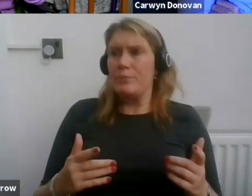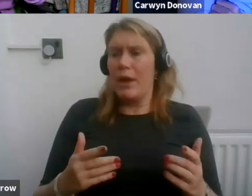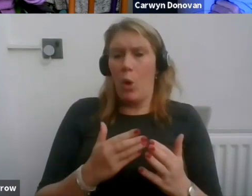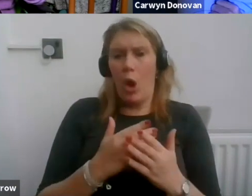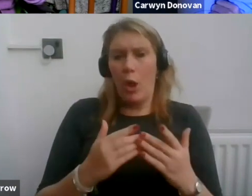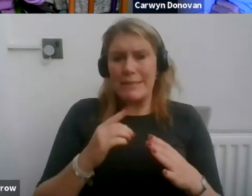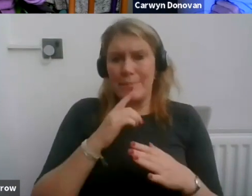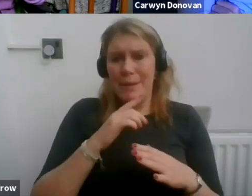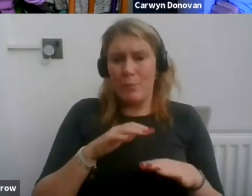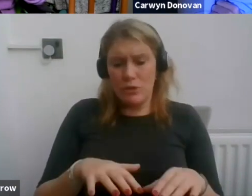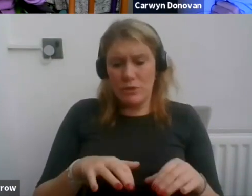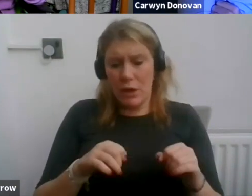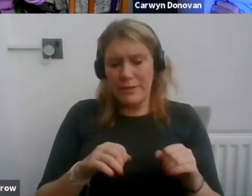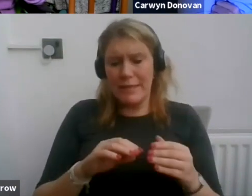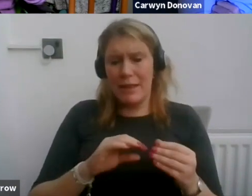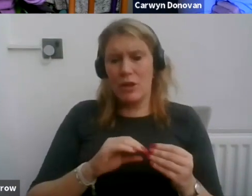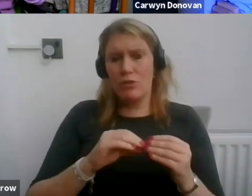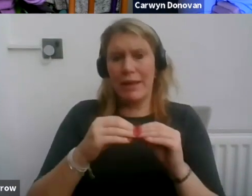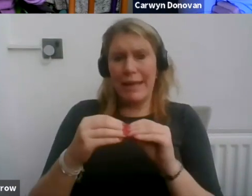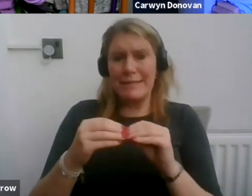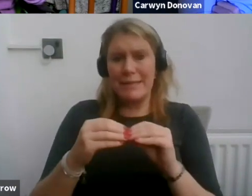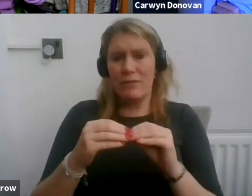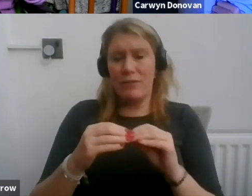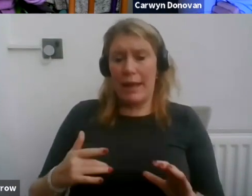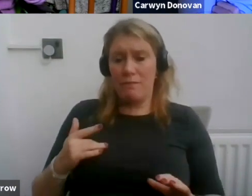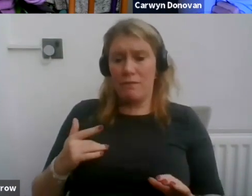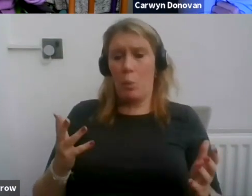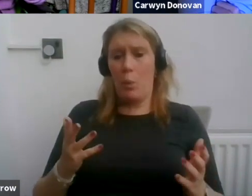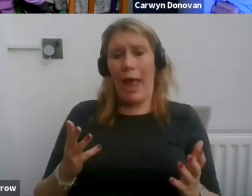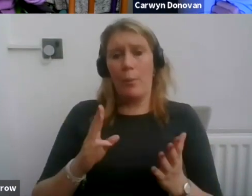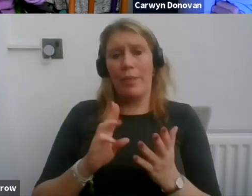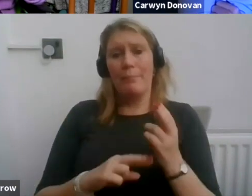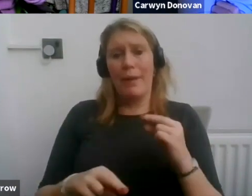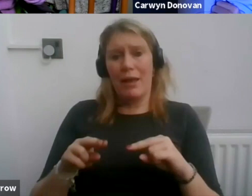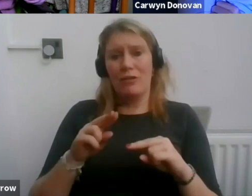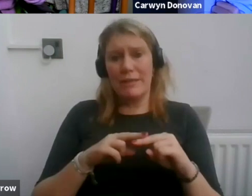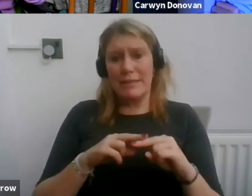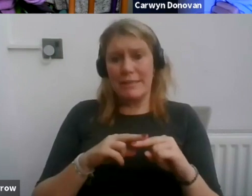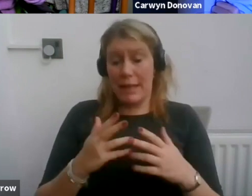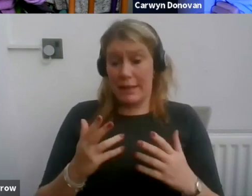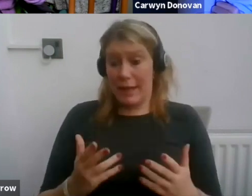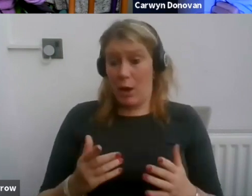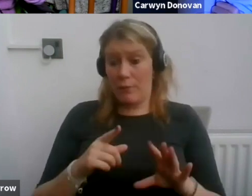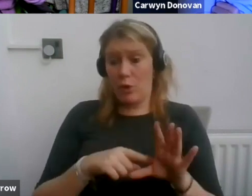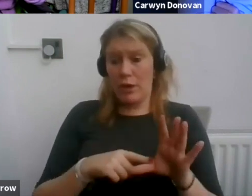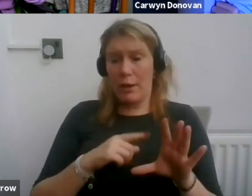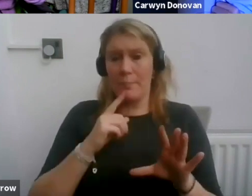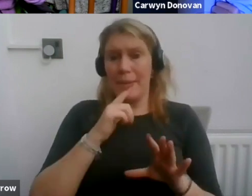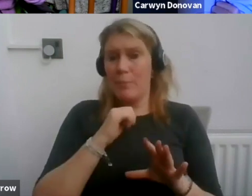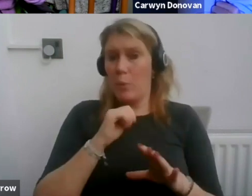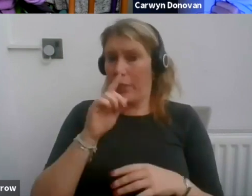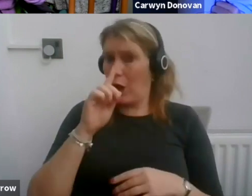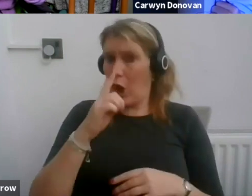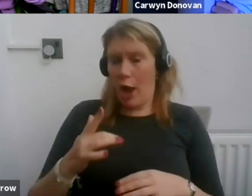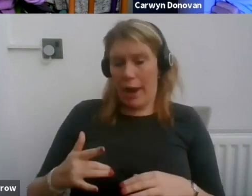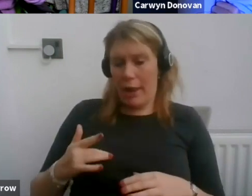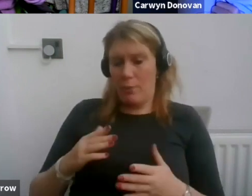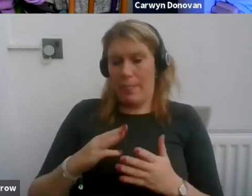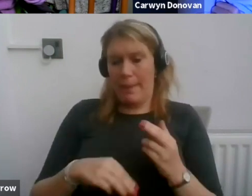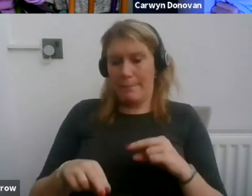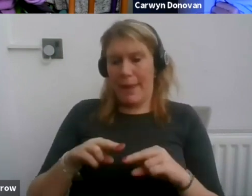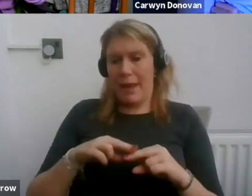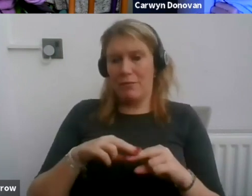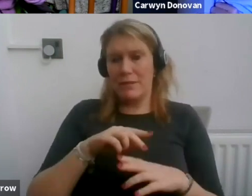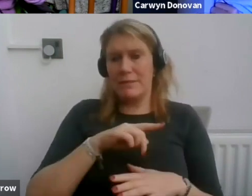the creative industries living with their parents and now we have young people who are not able to live with their parents because the